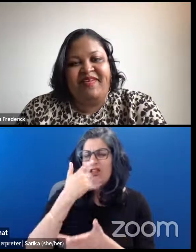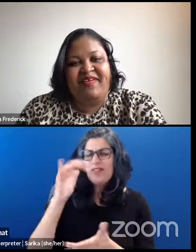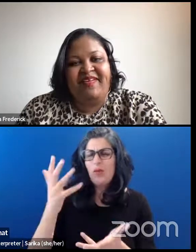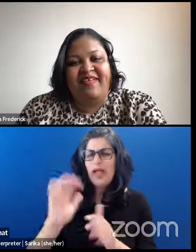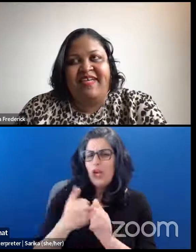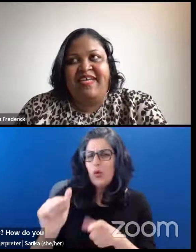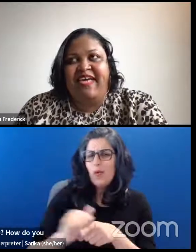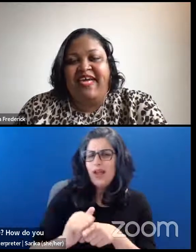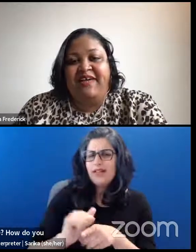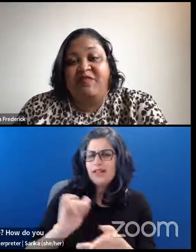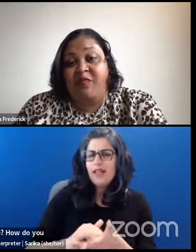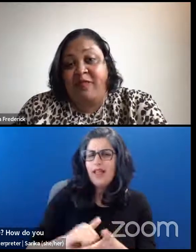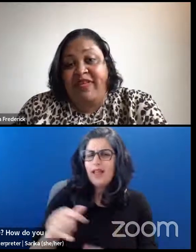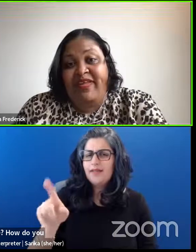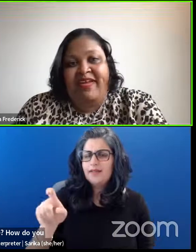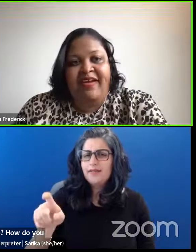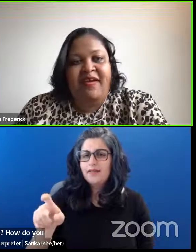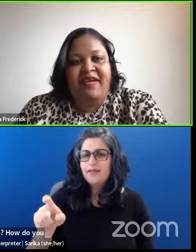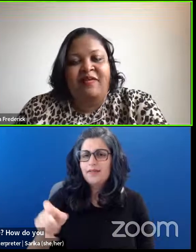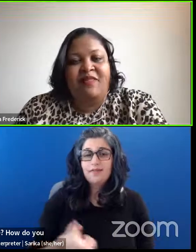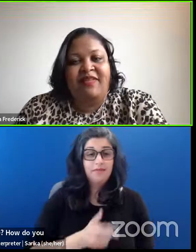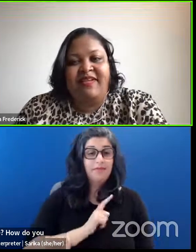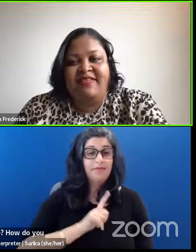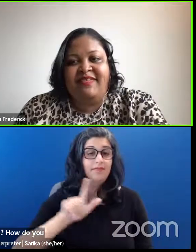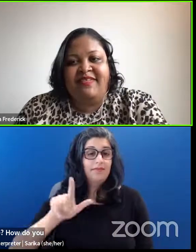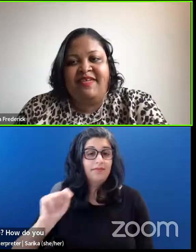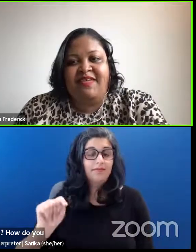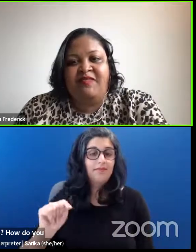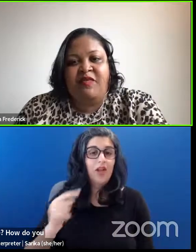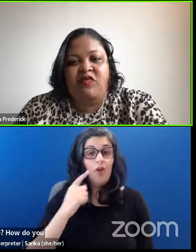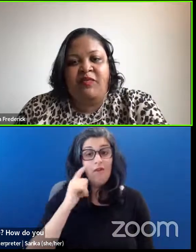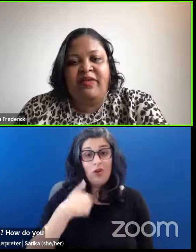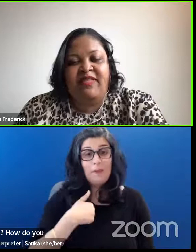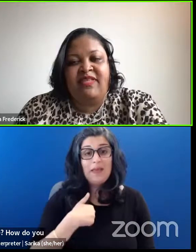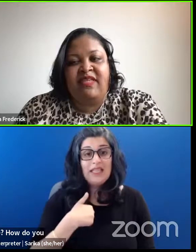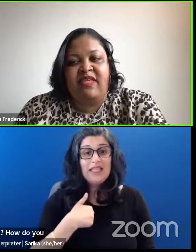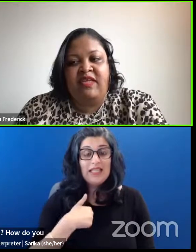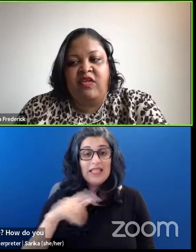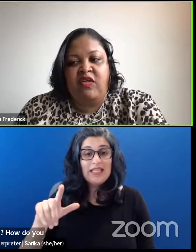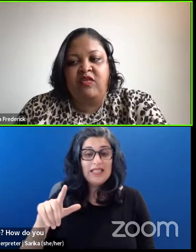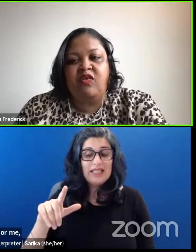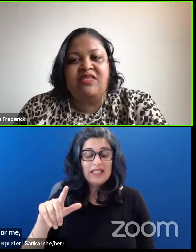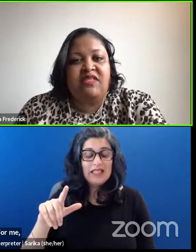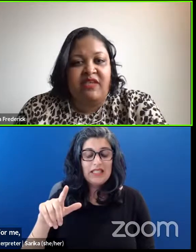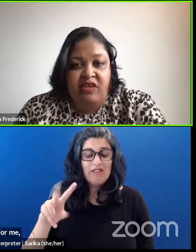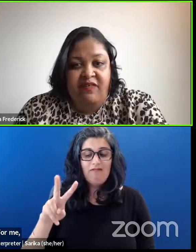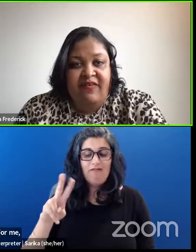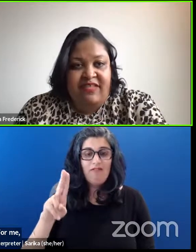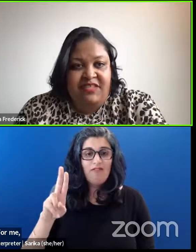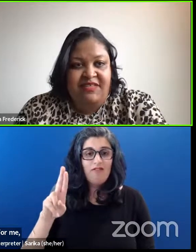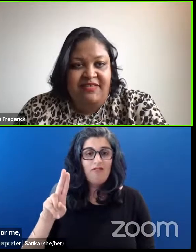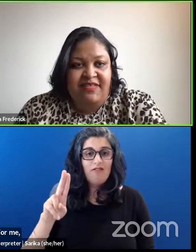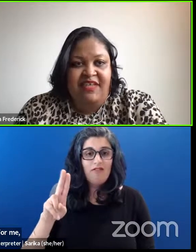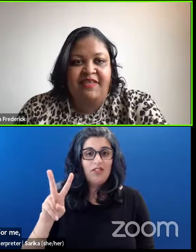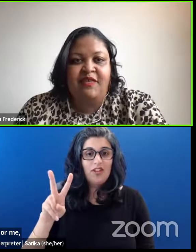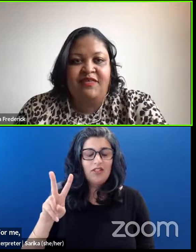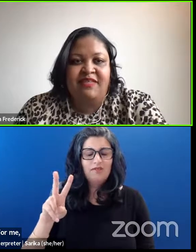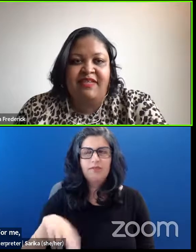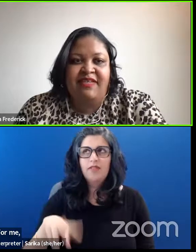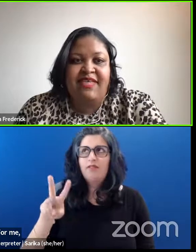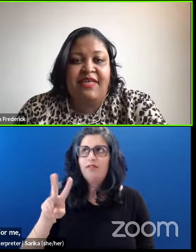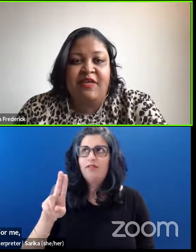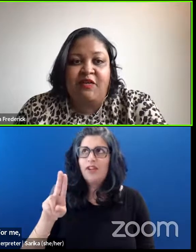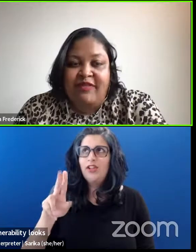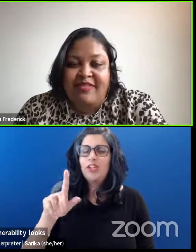Yeah. For me, I would like to say that vulnerability looks like courage. It